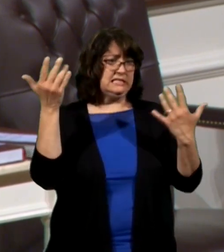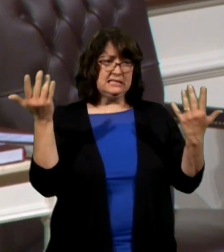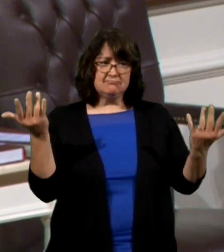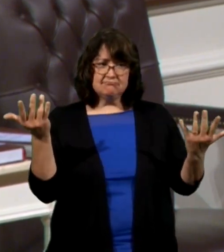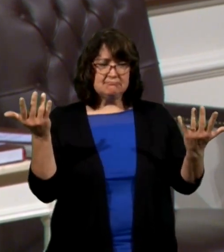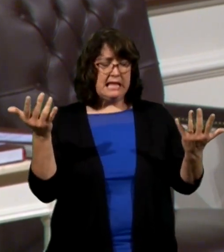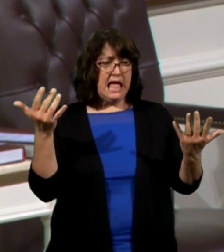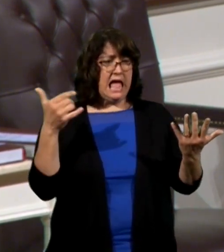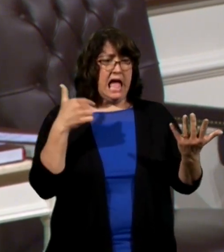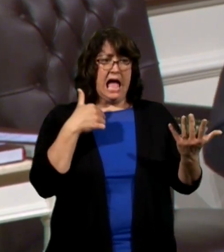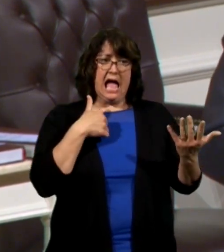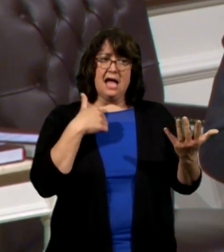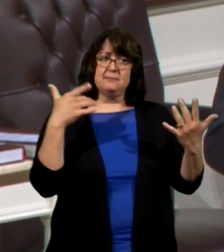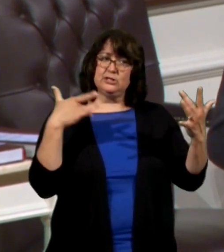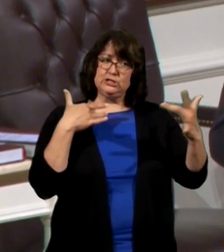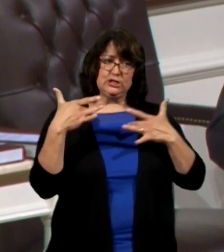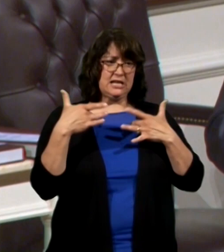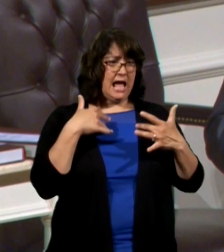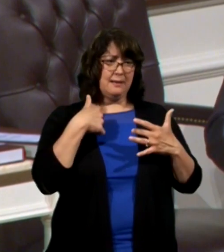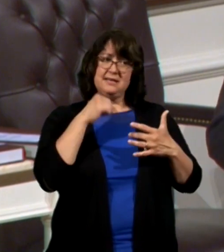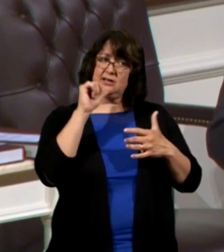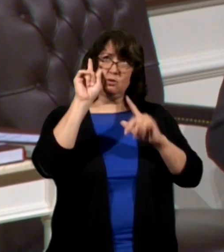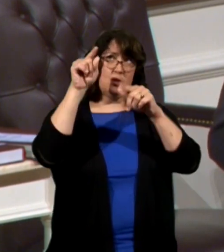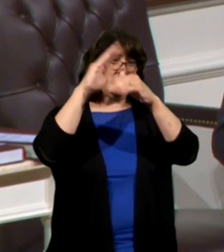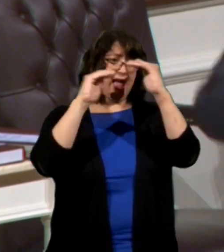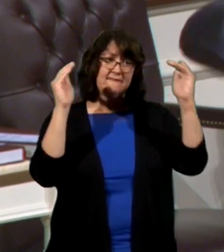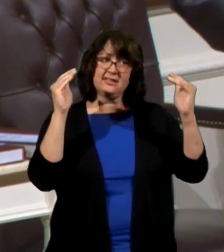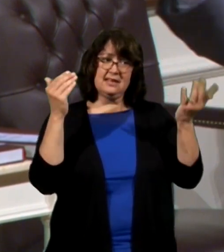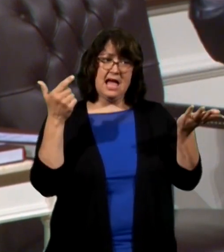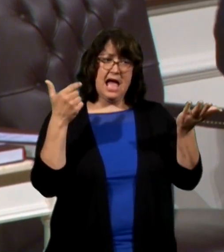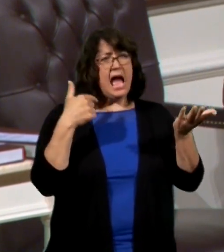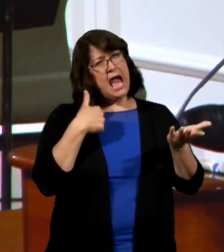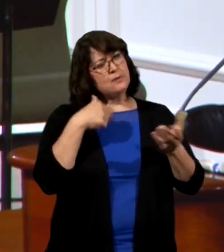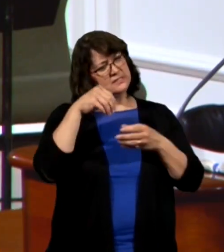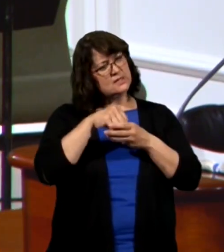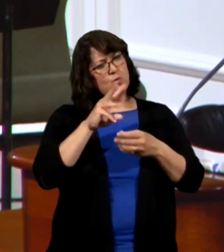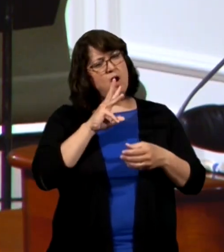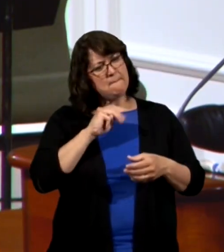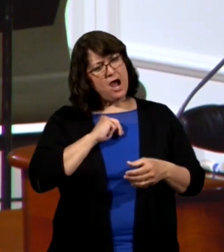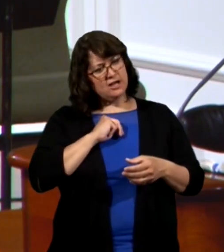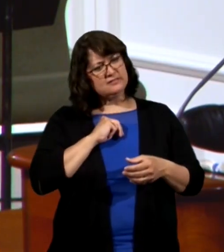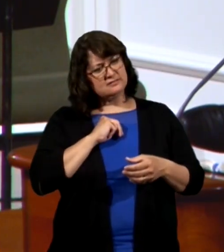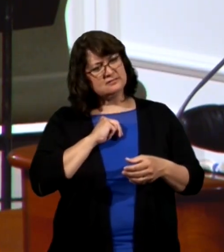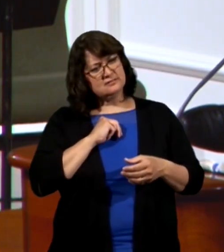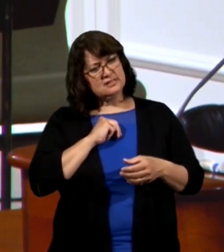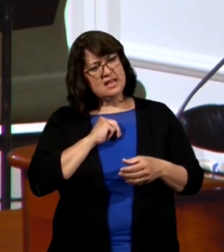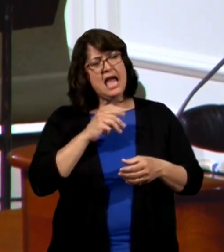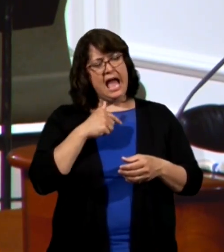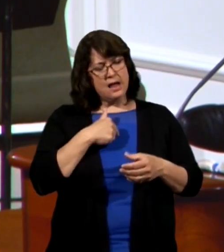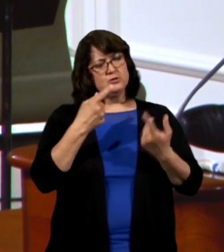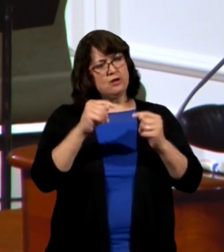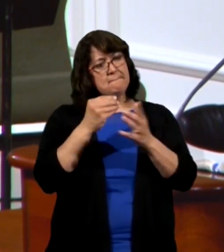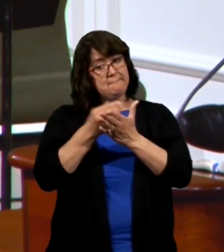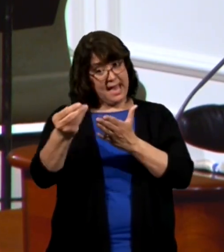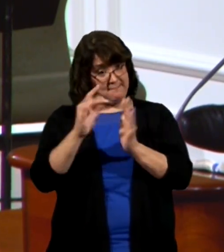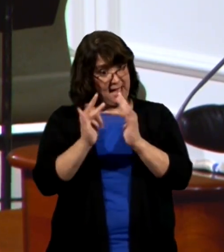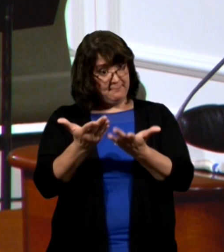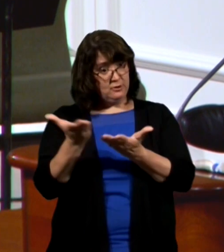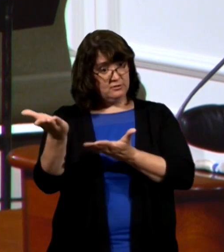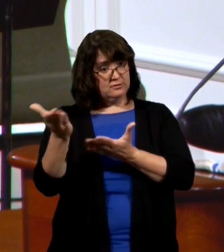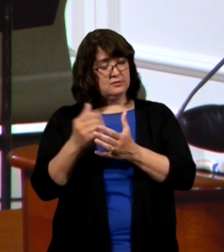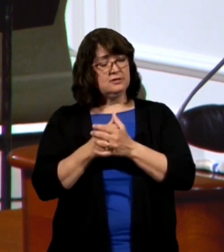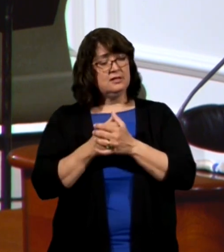I'm concerned that I'm not going to go to heaven and I was in Walmart and I was trying to buy a Bible